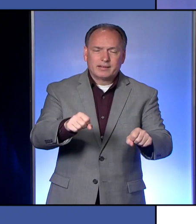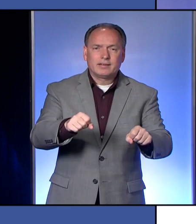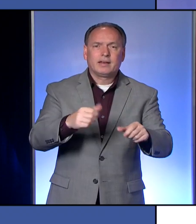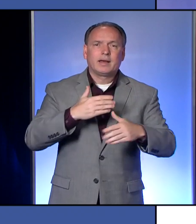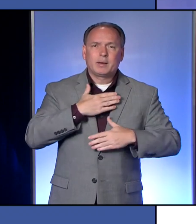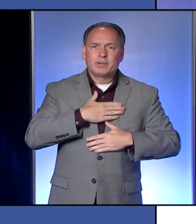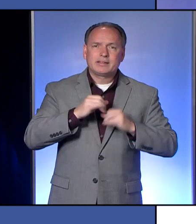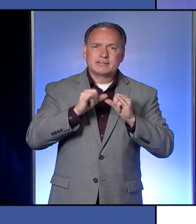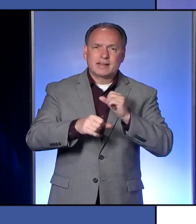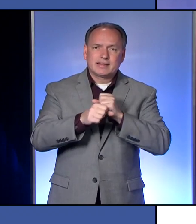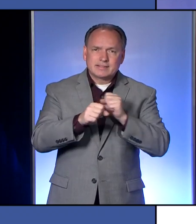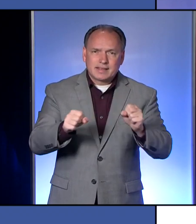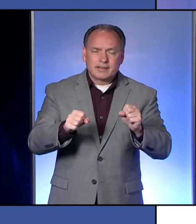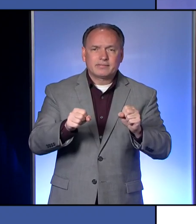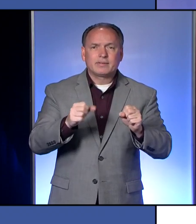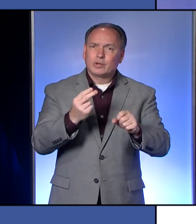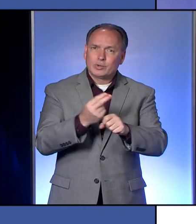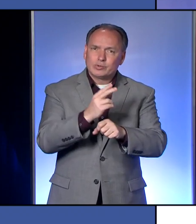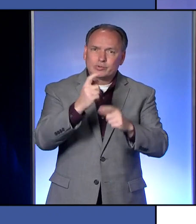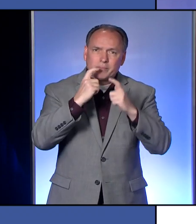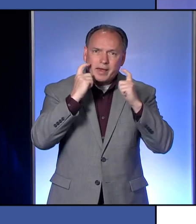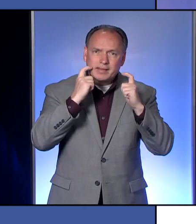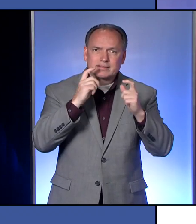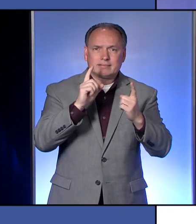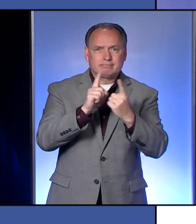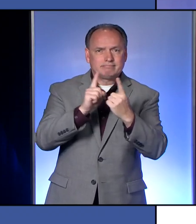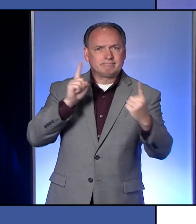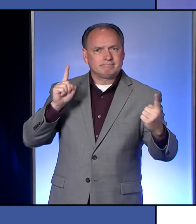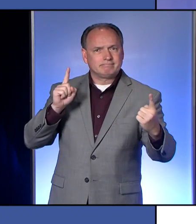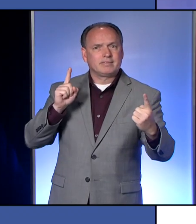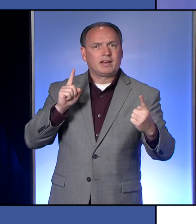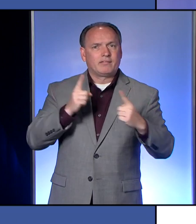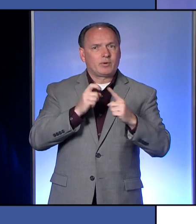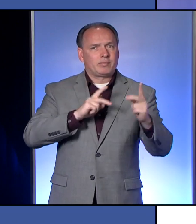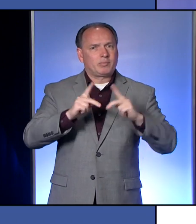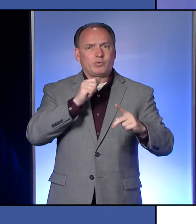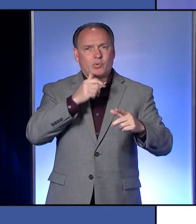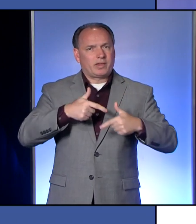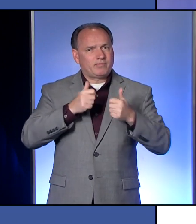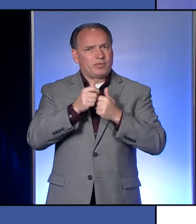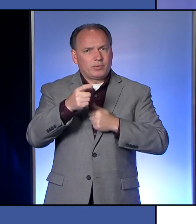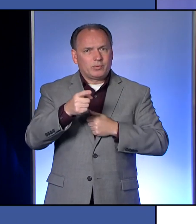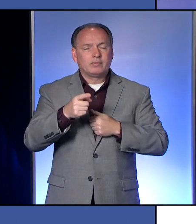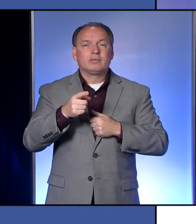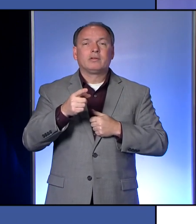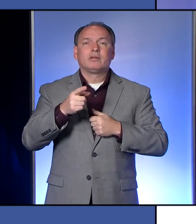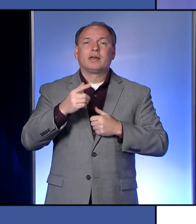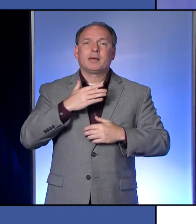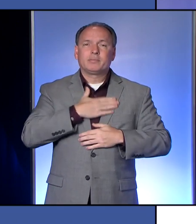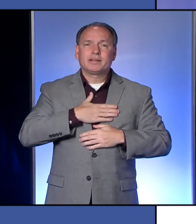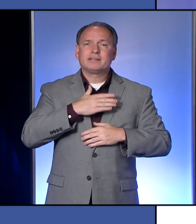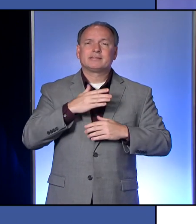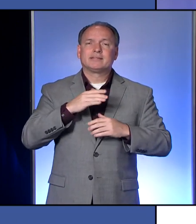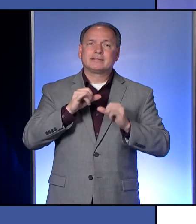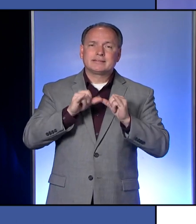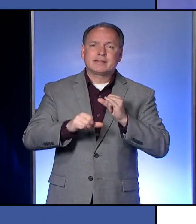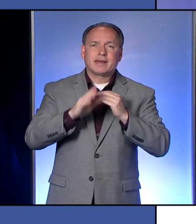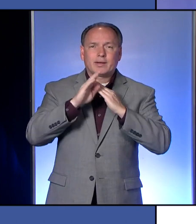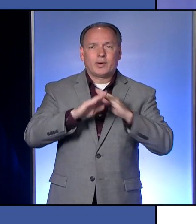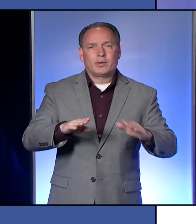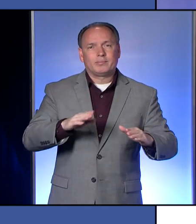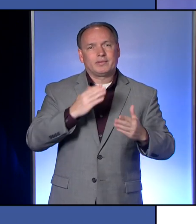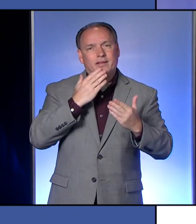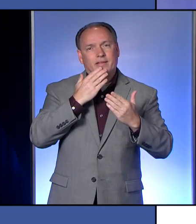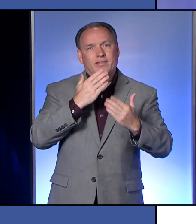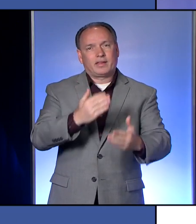Please stay safe by wearing your mask and six feet apart from those you don't live with. And please throughout all of this, remain calm. Thank